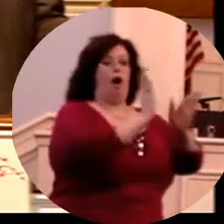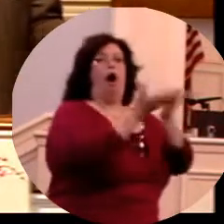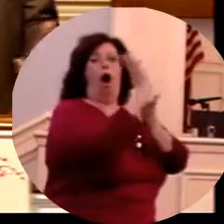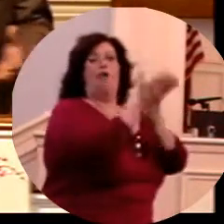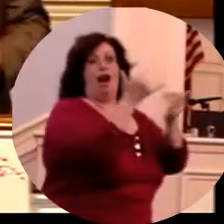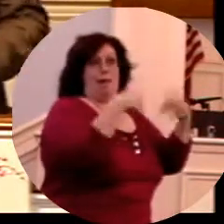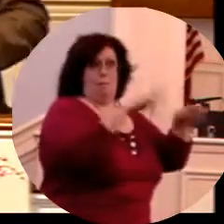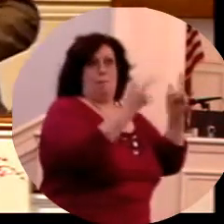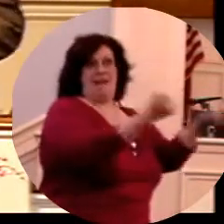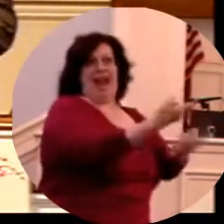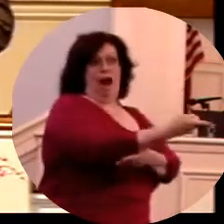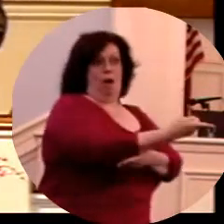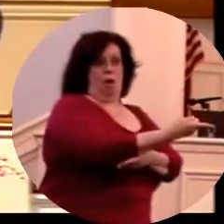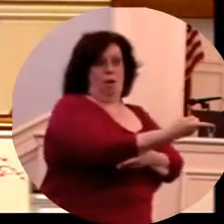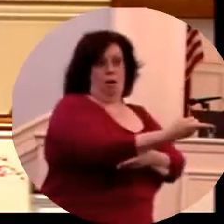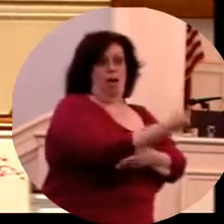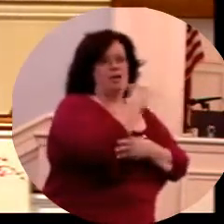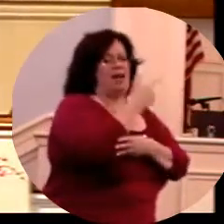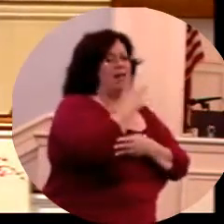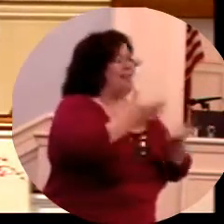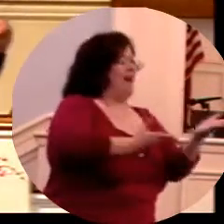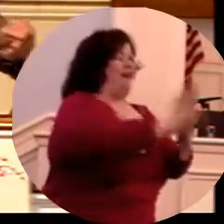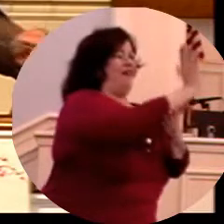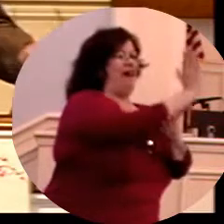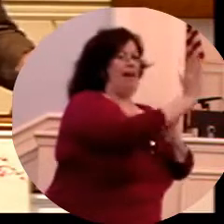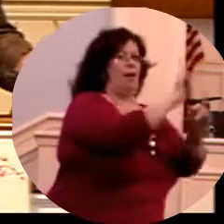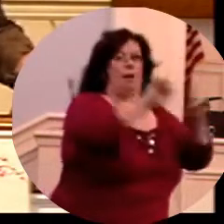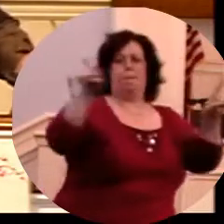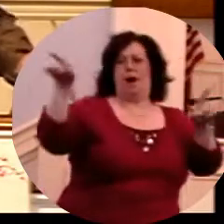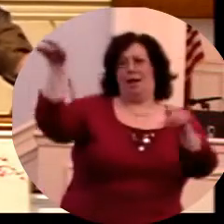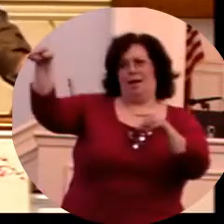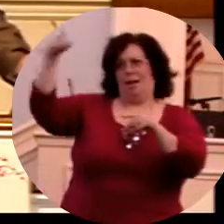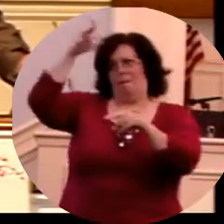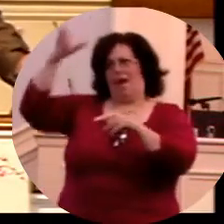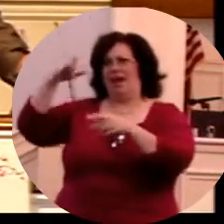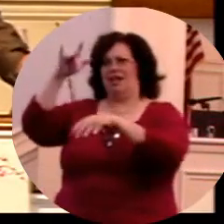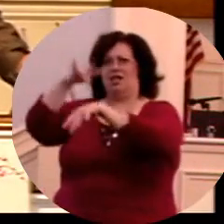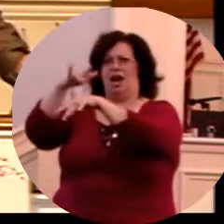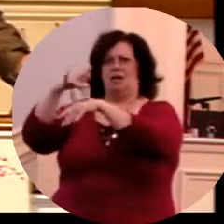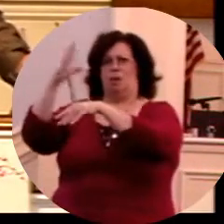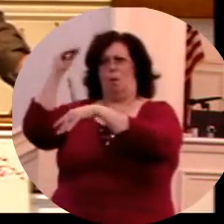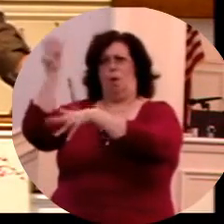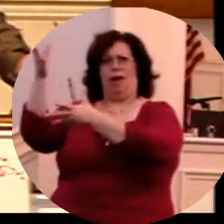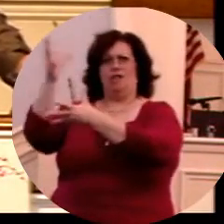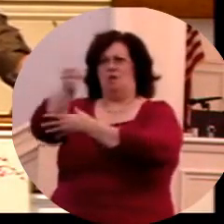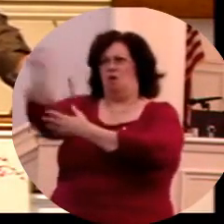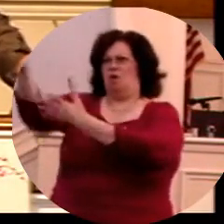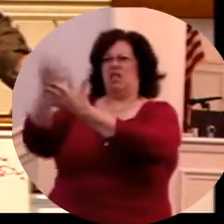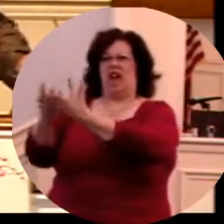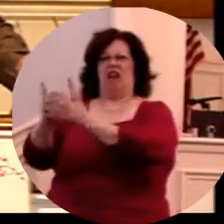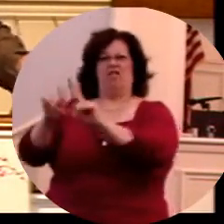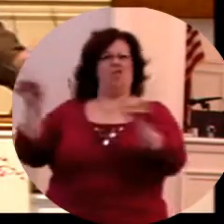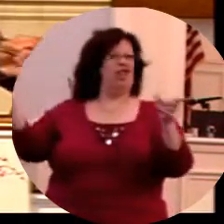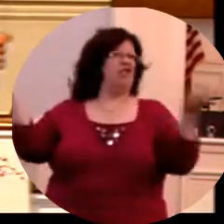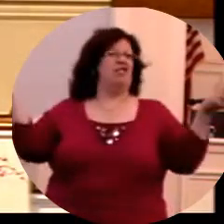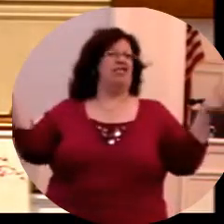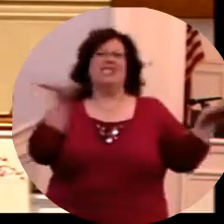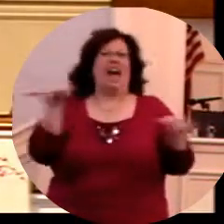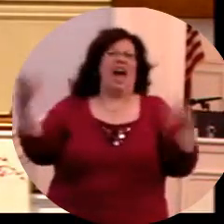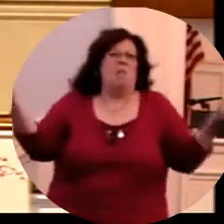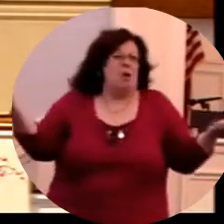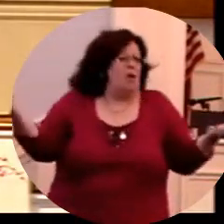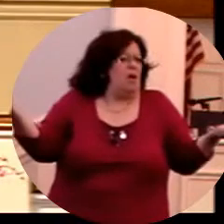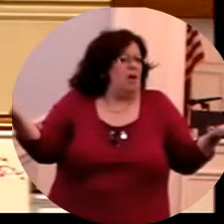Hey, don't you think the safe way to be is not to do that at all? Would that not protect children more?